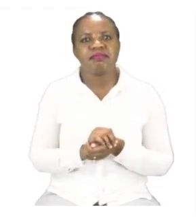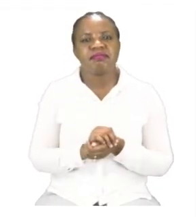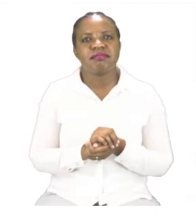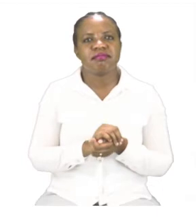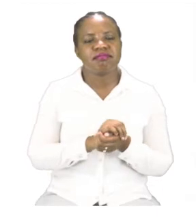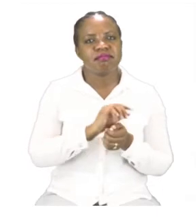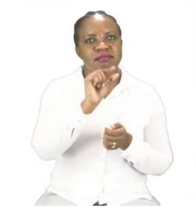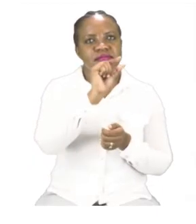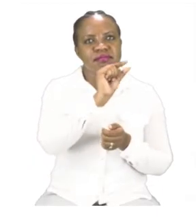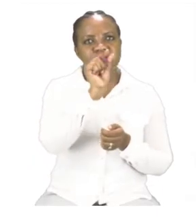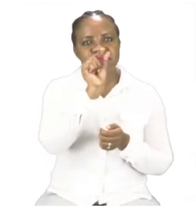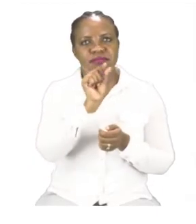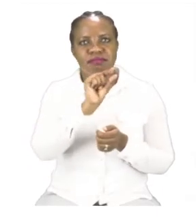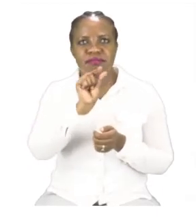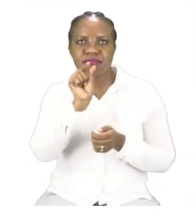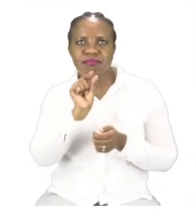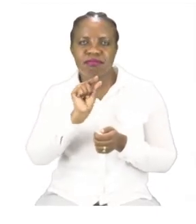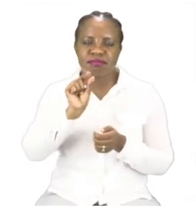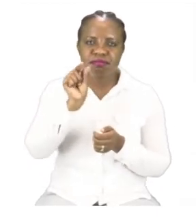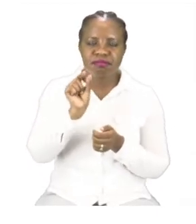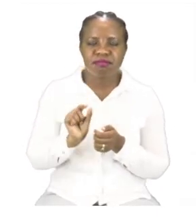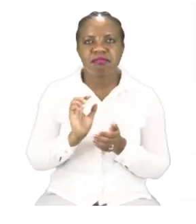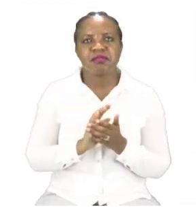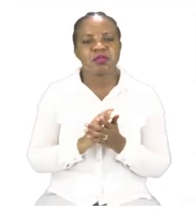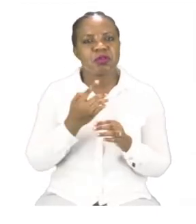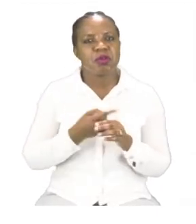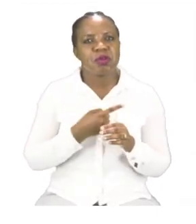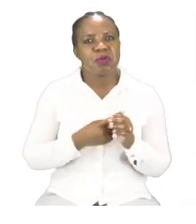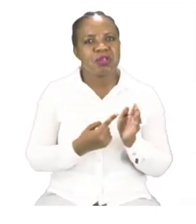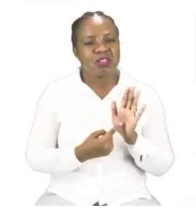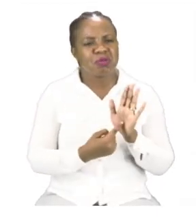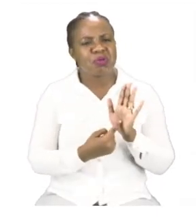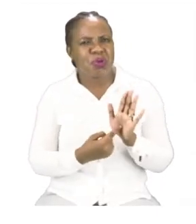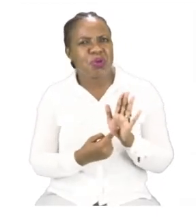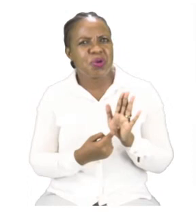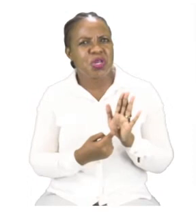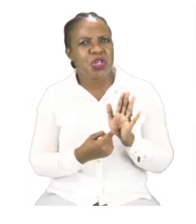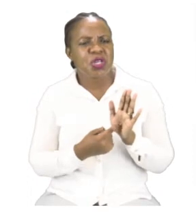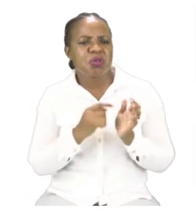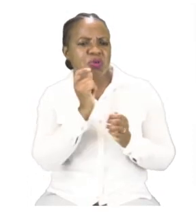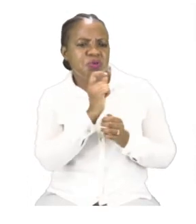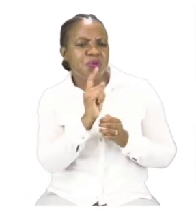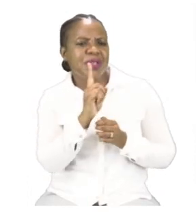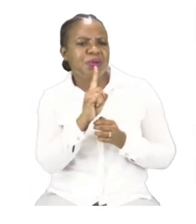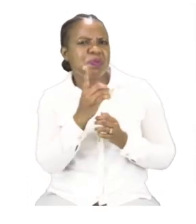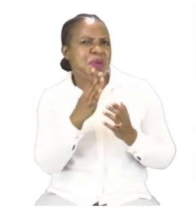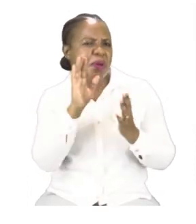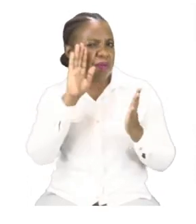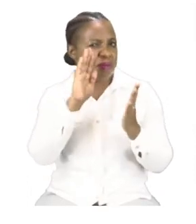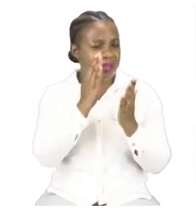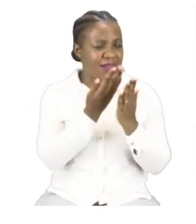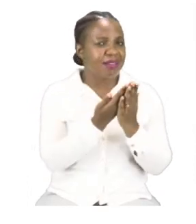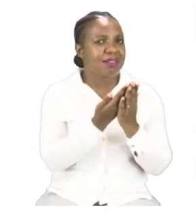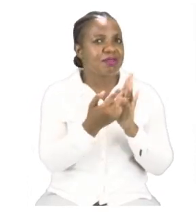has a clue on what you need to write in the blocks. In this case they have given us pictures